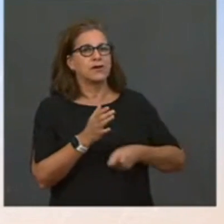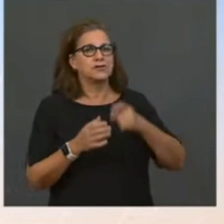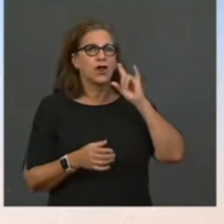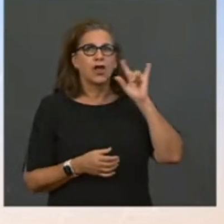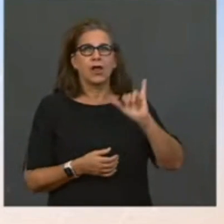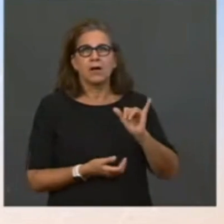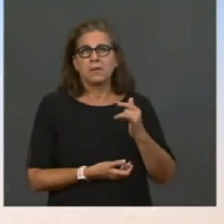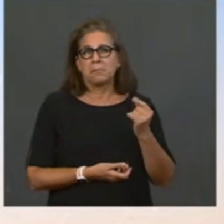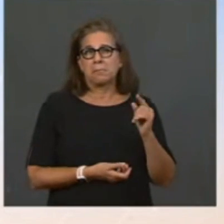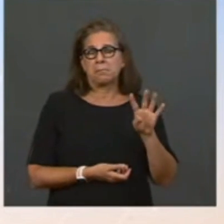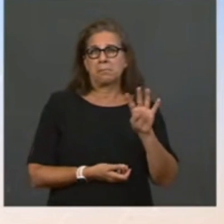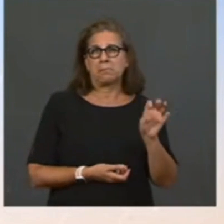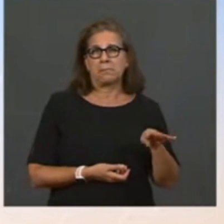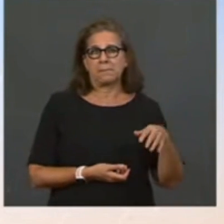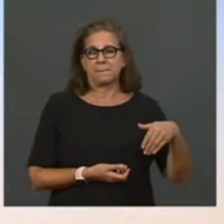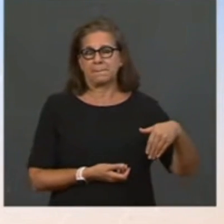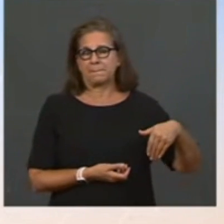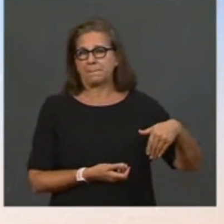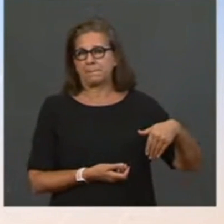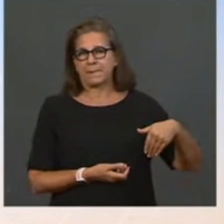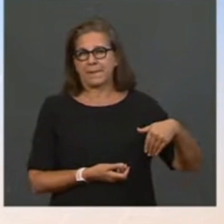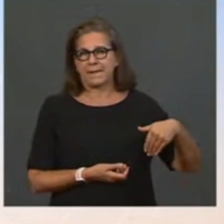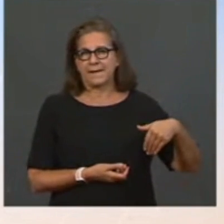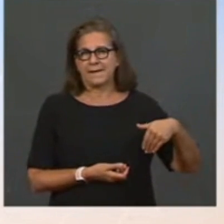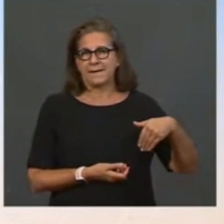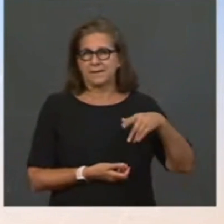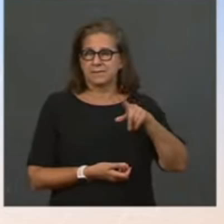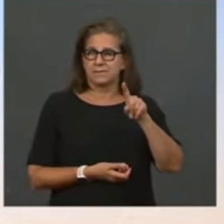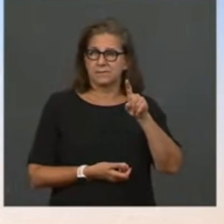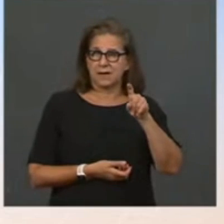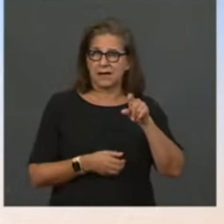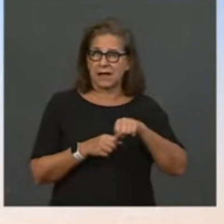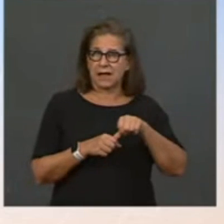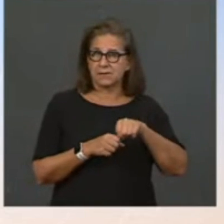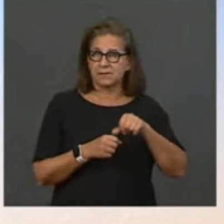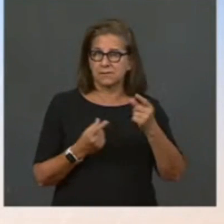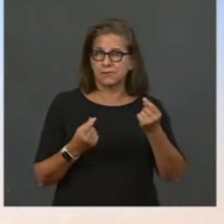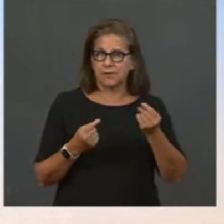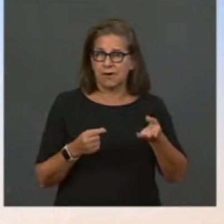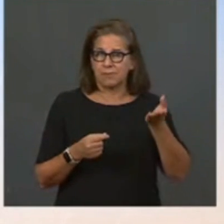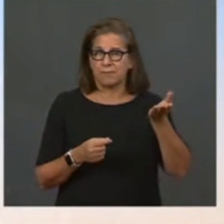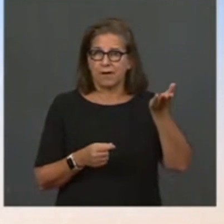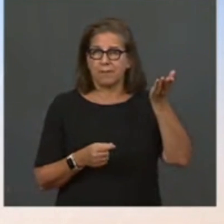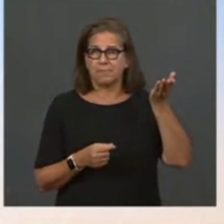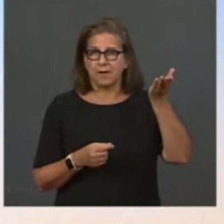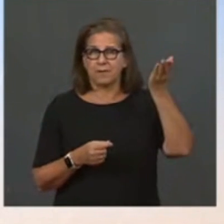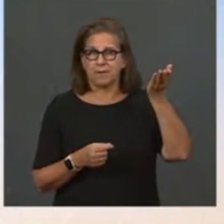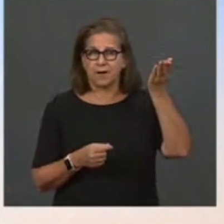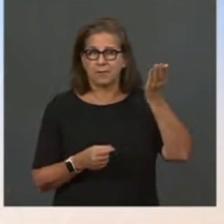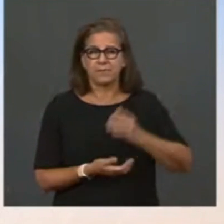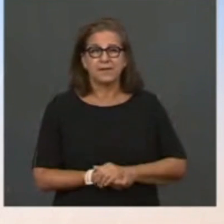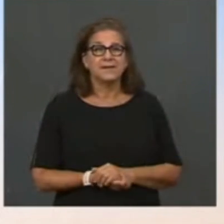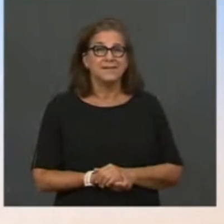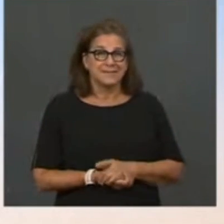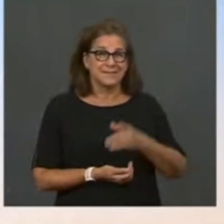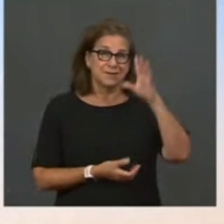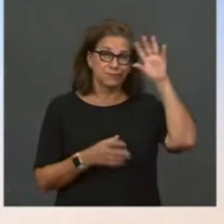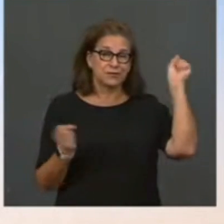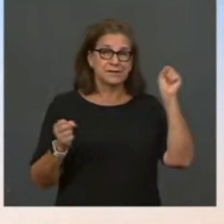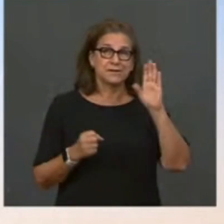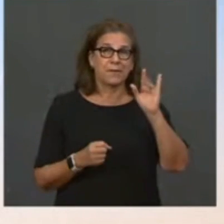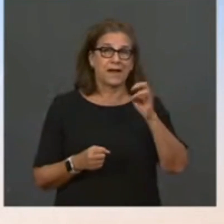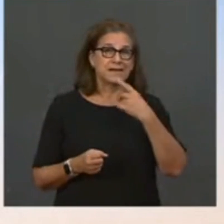is the answer? Well, what is true, and I think the president, as I said earlier, was quite candid last night, as the American people should express from him,